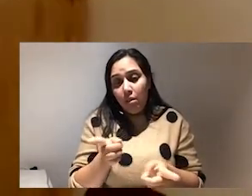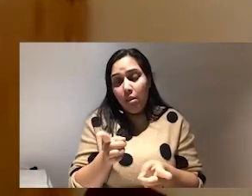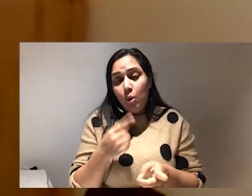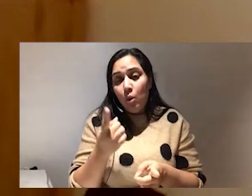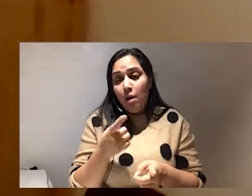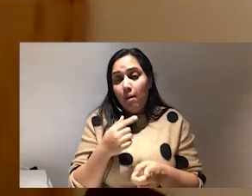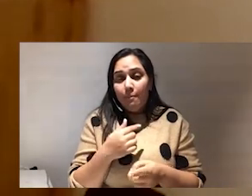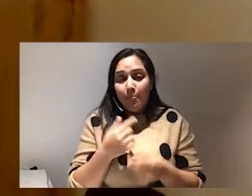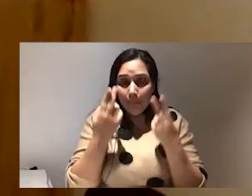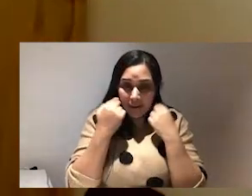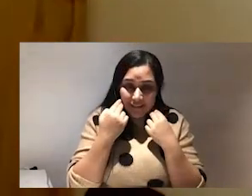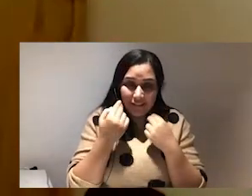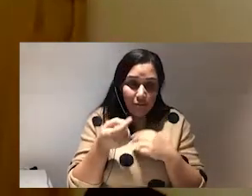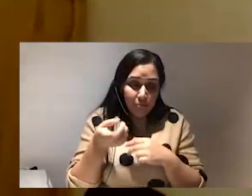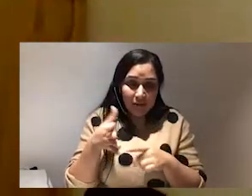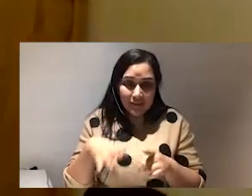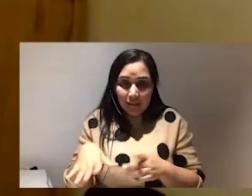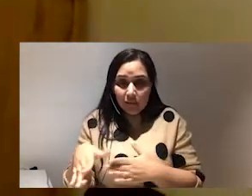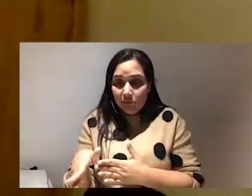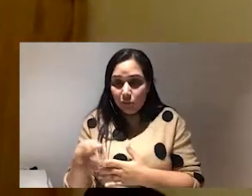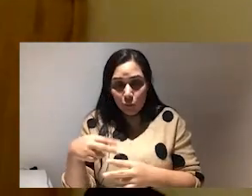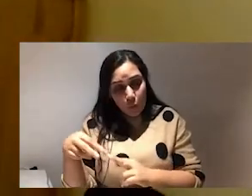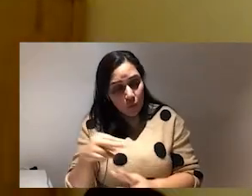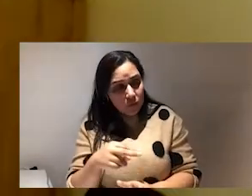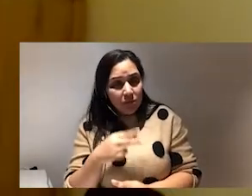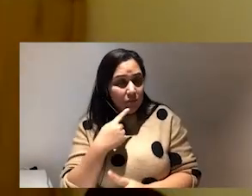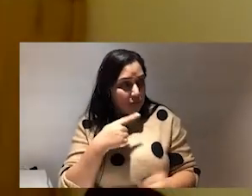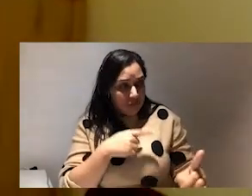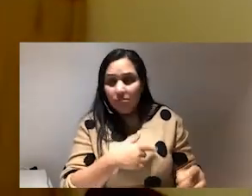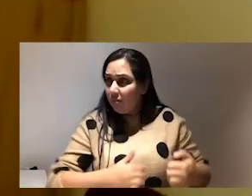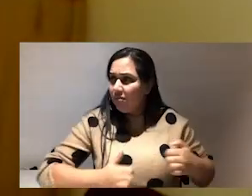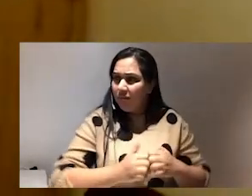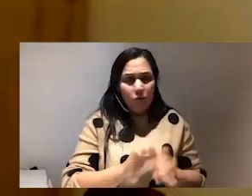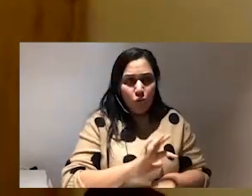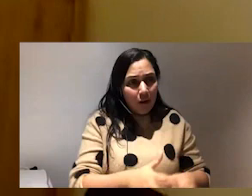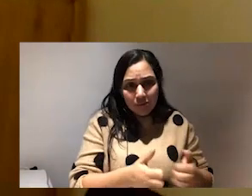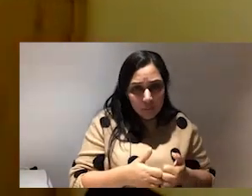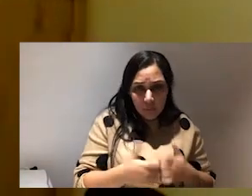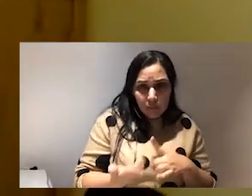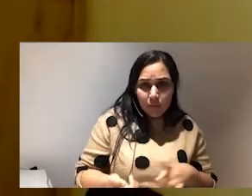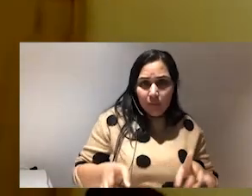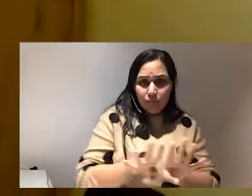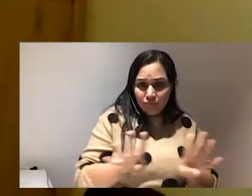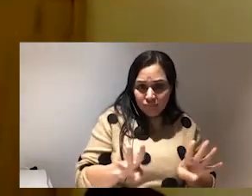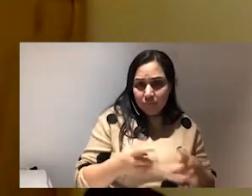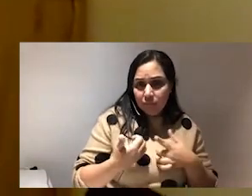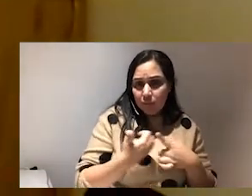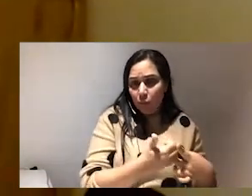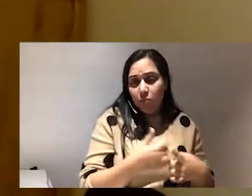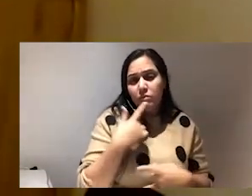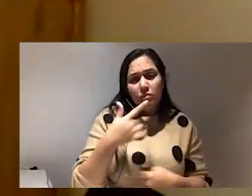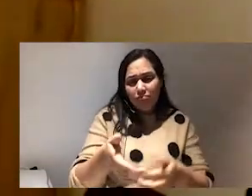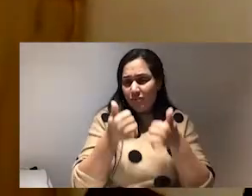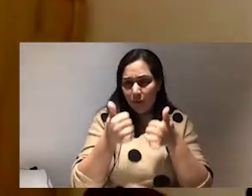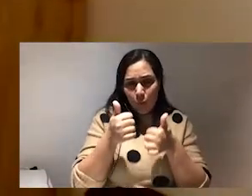bystanders to see that this is unacceptable and like i actually loved that like i thought it was just so man you're good you're good at this you're so good at this